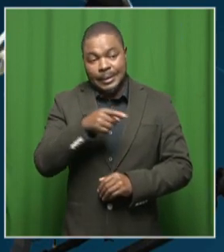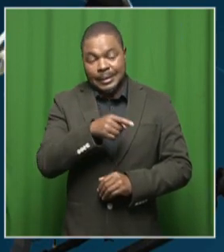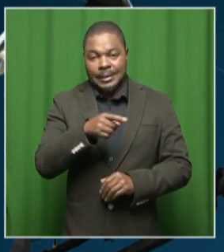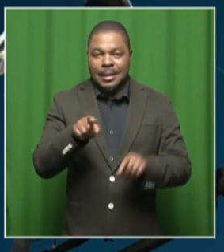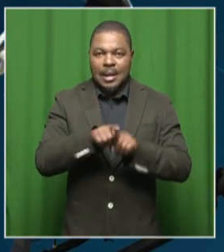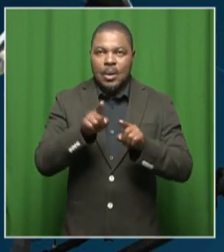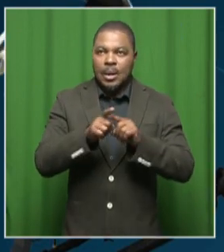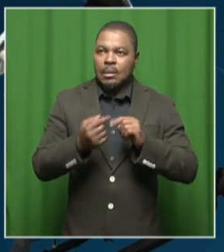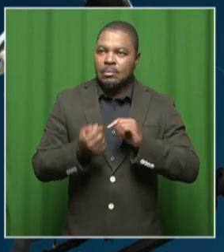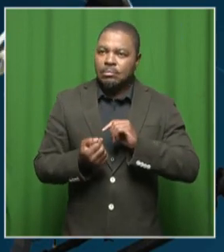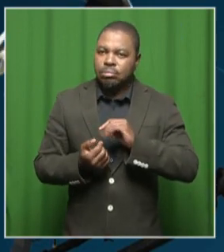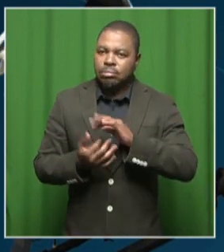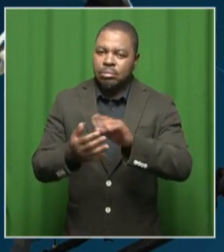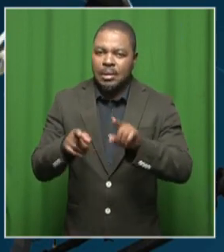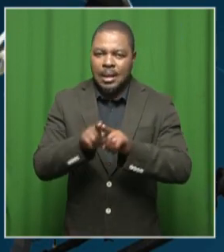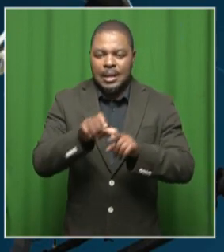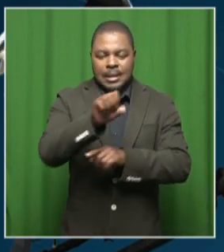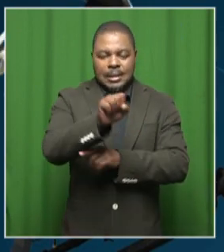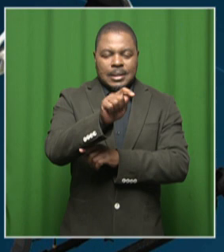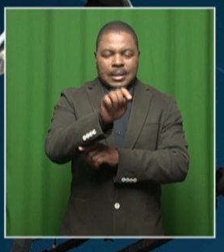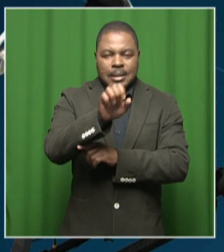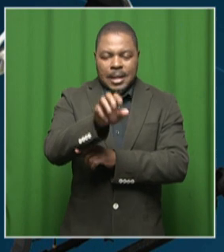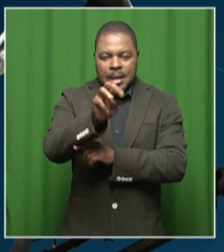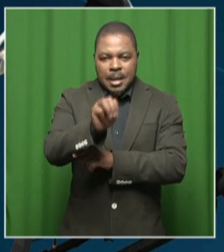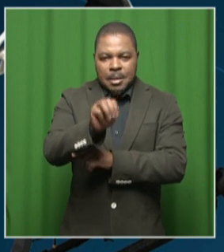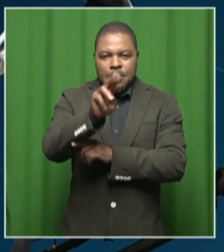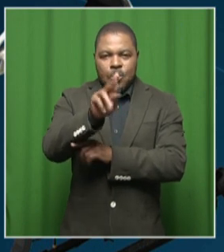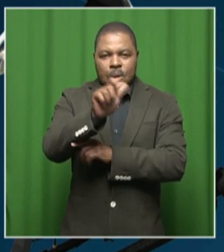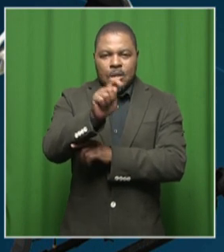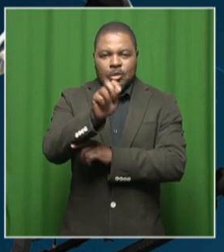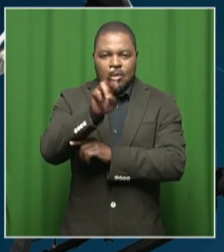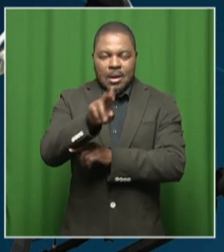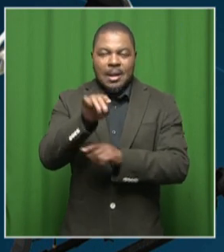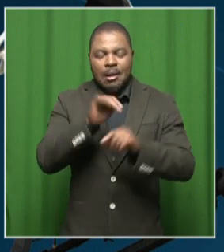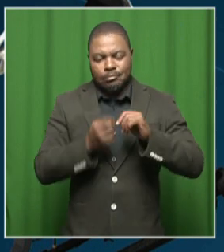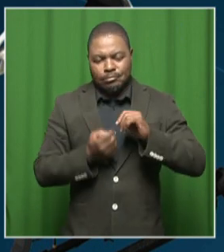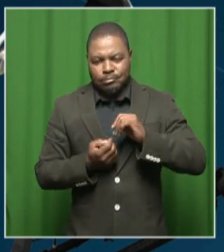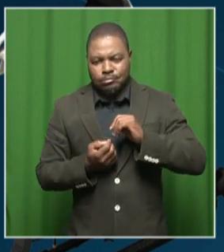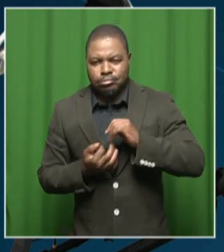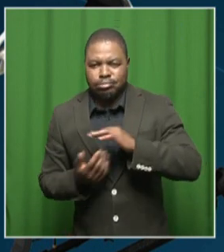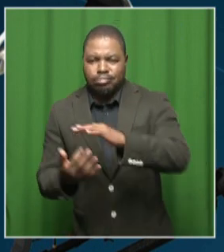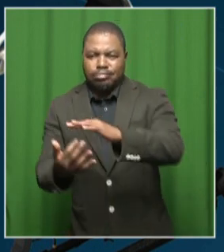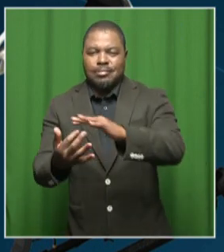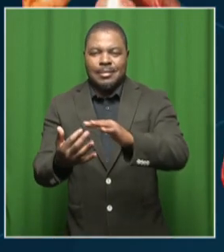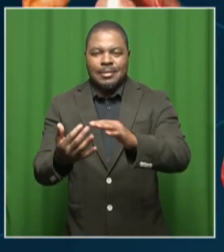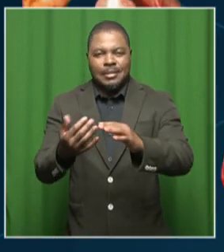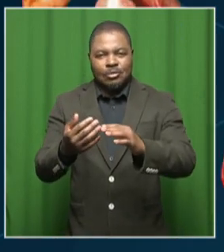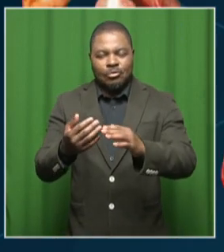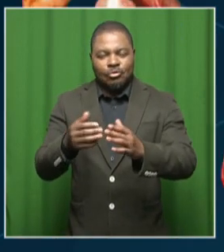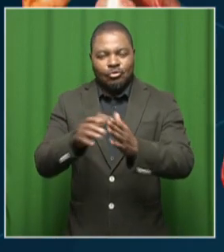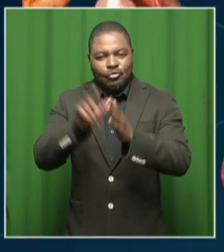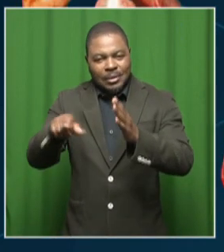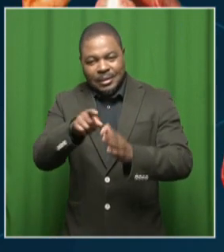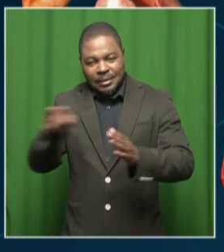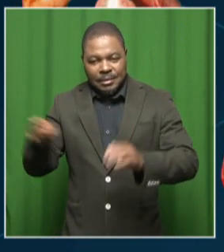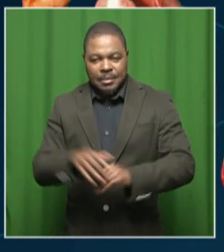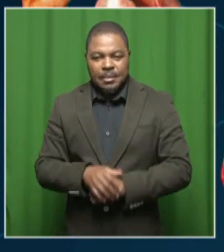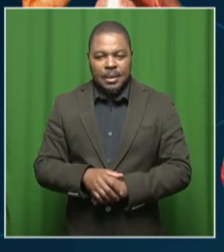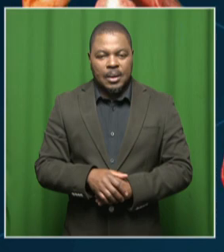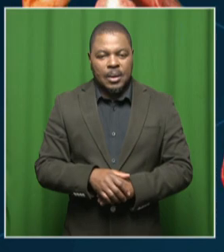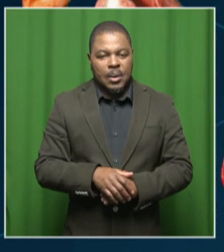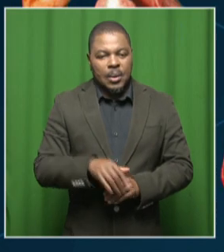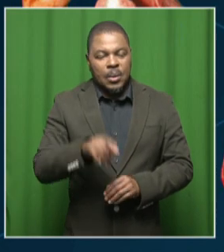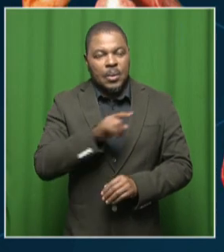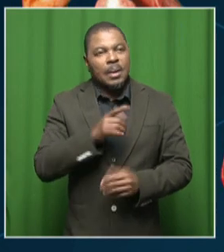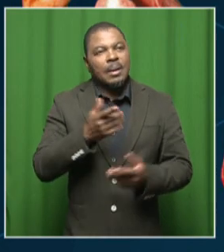It's actually something that's why we call it the stimulator because it actually is there to stimulate an interest in STEM. So a world where people were